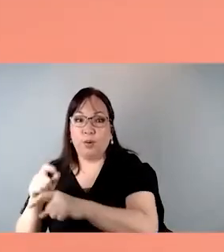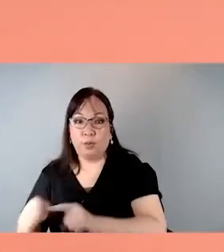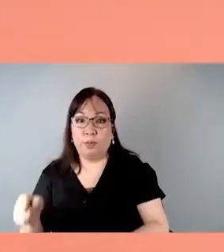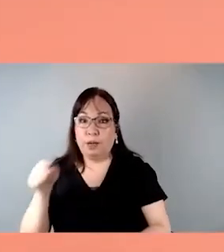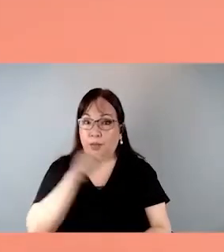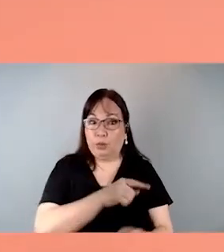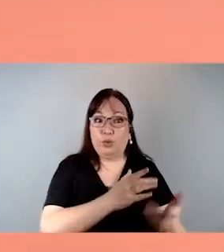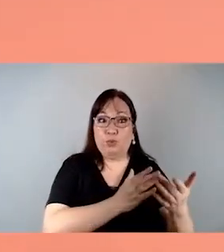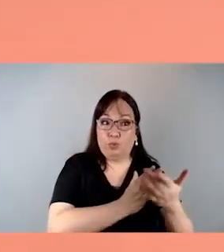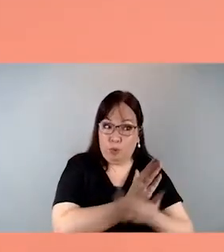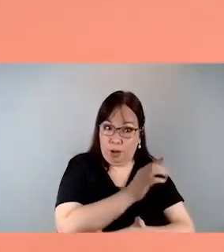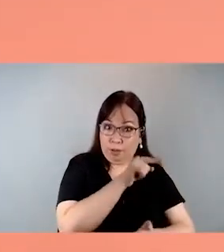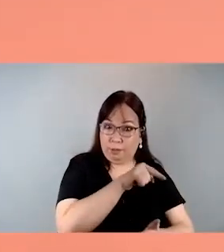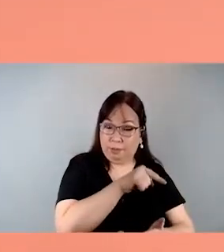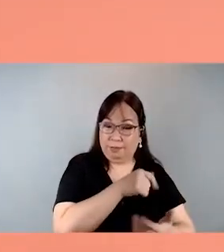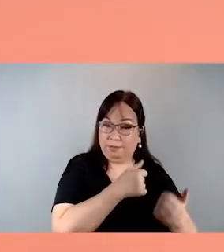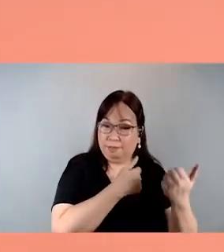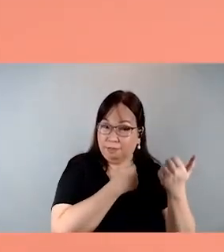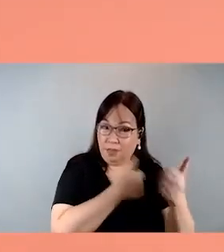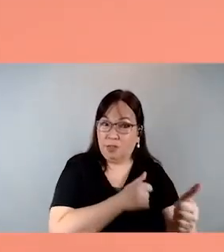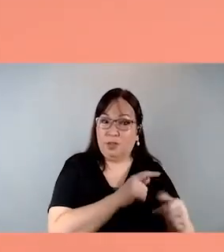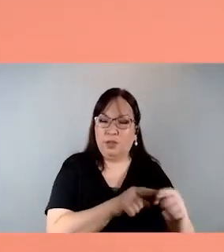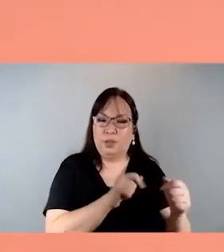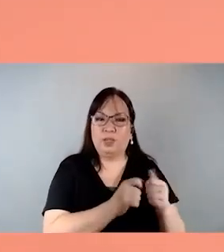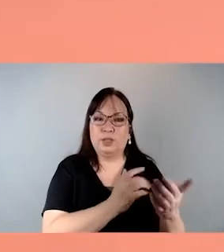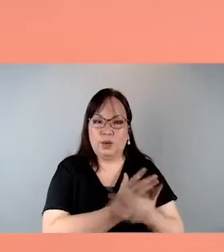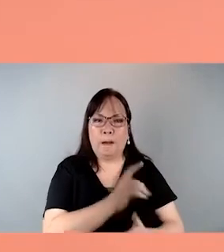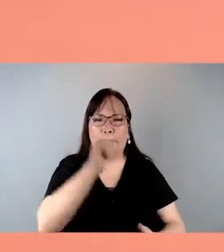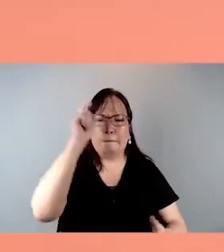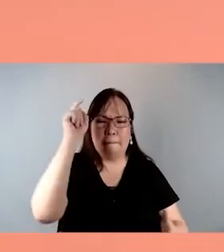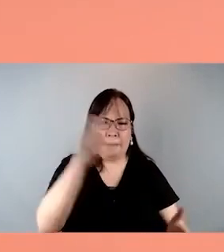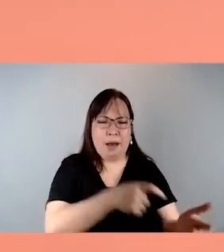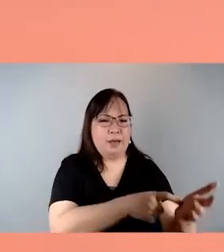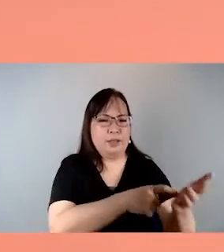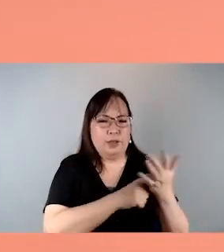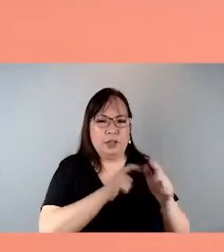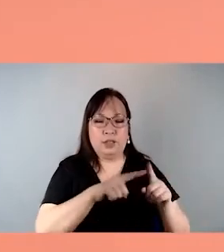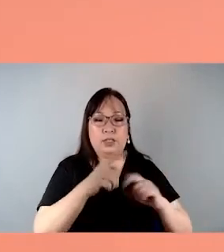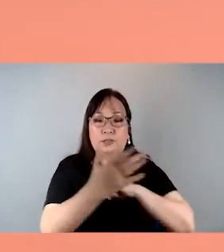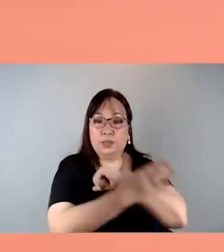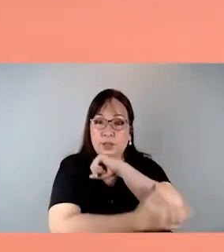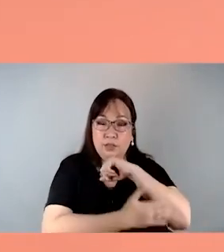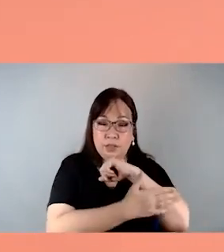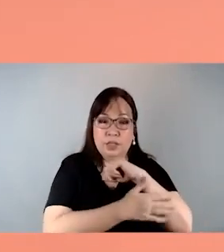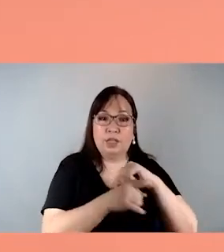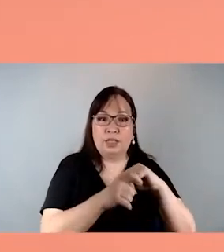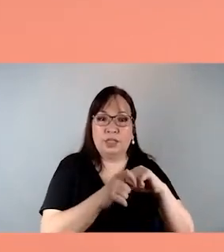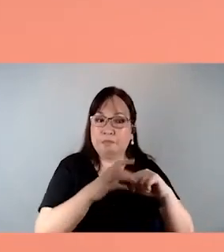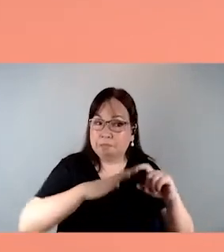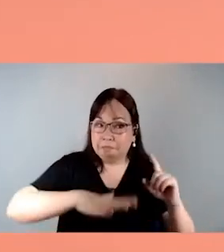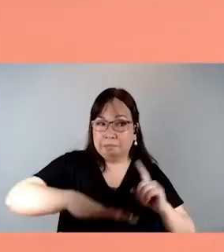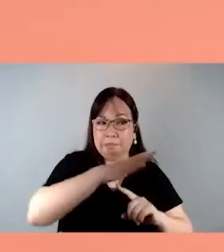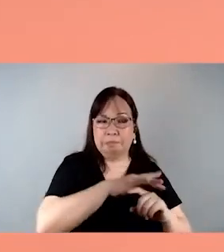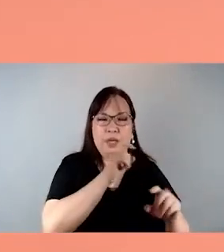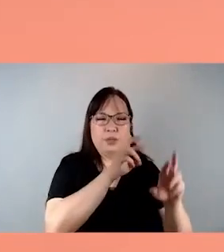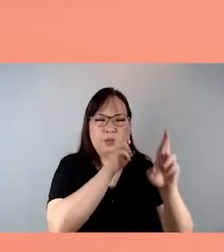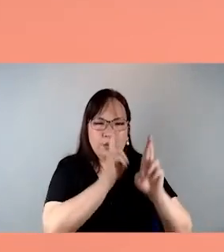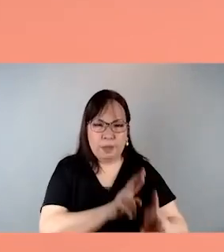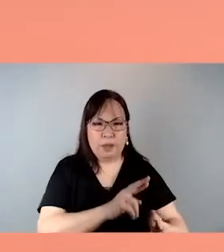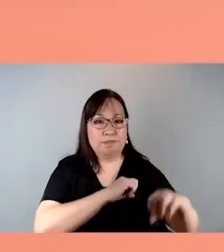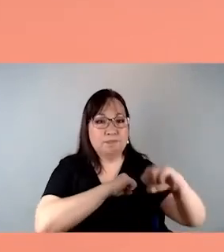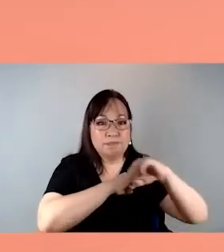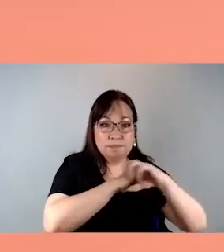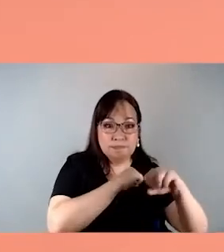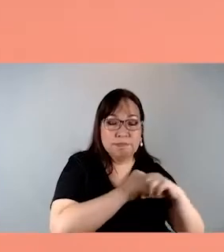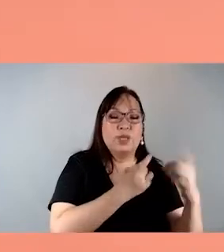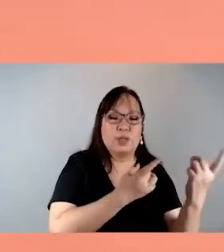rights-based approach, it involves rights which states and other stakeholders must respect, promote, and